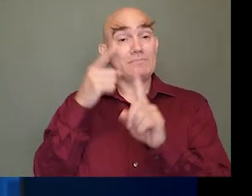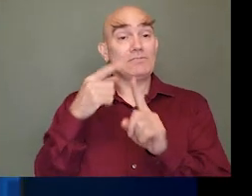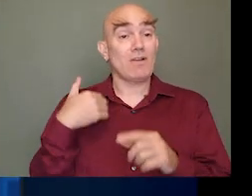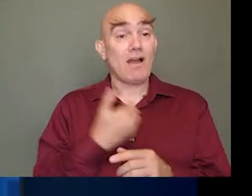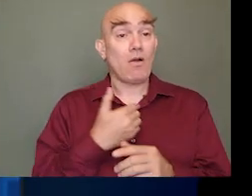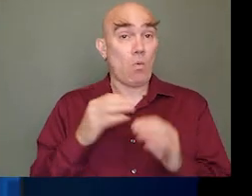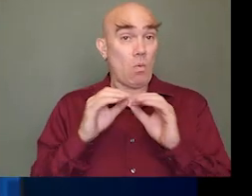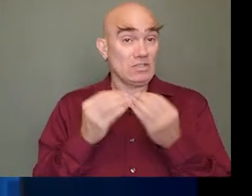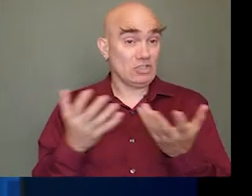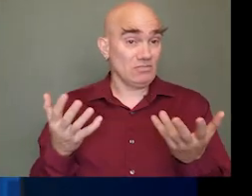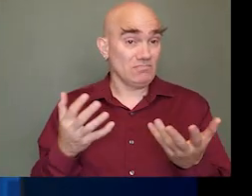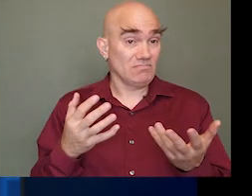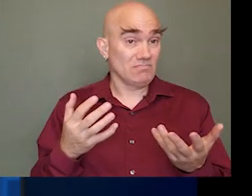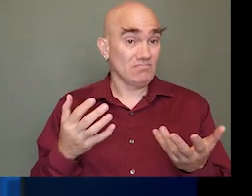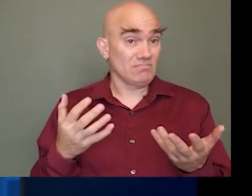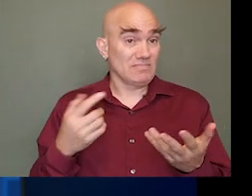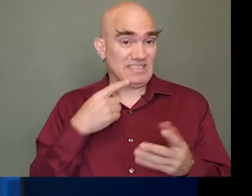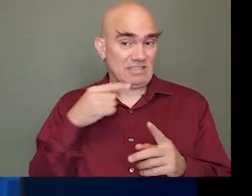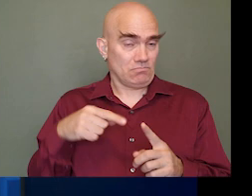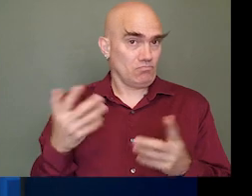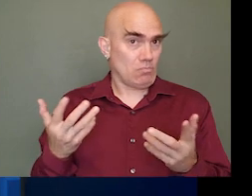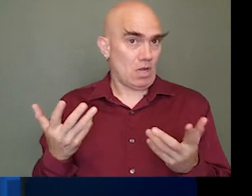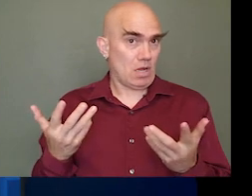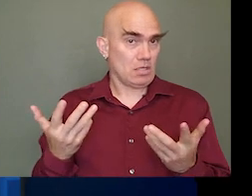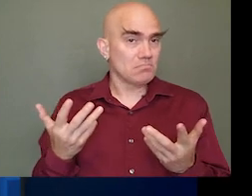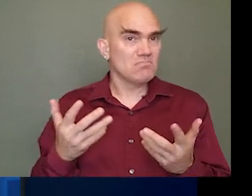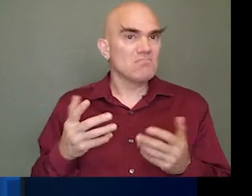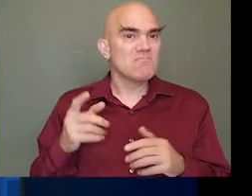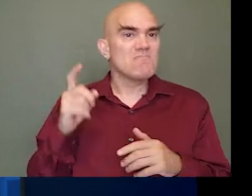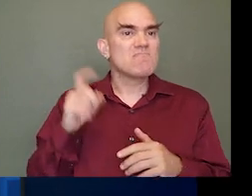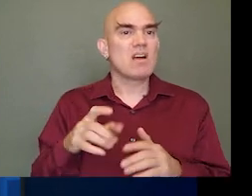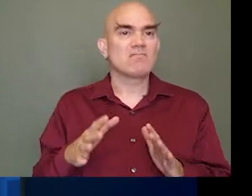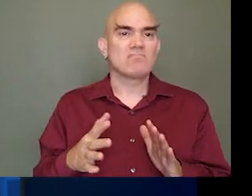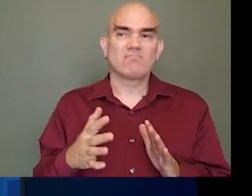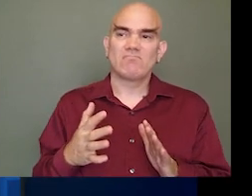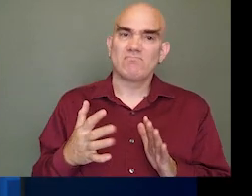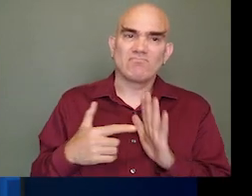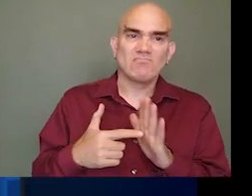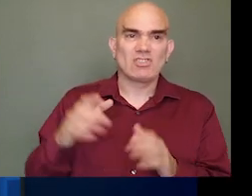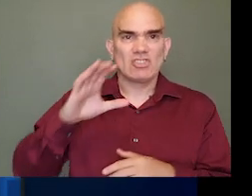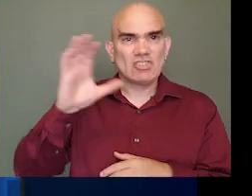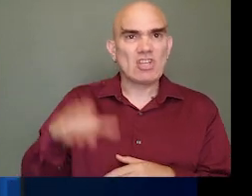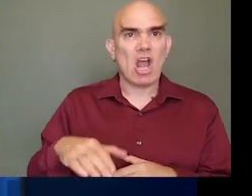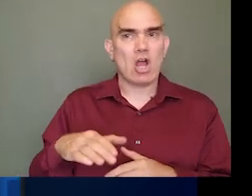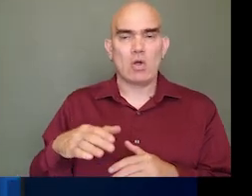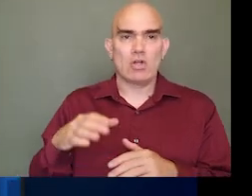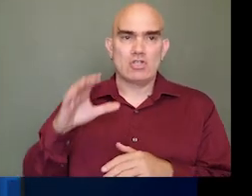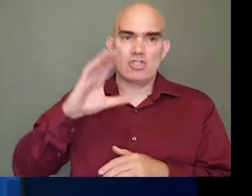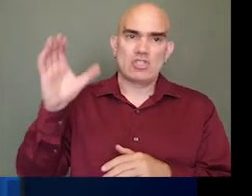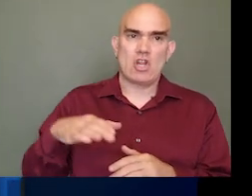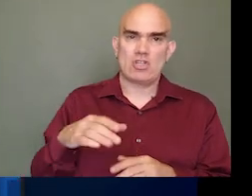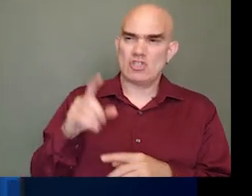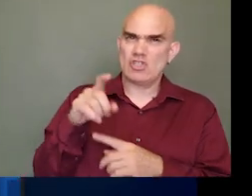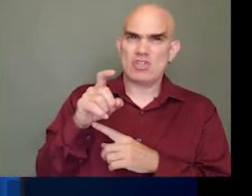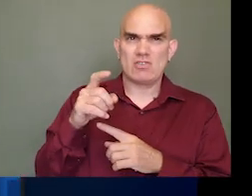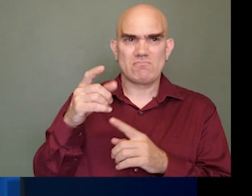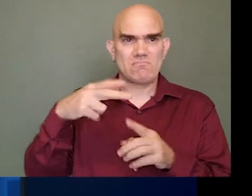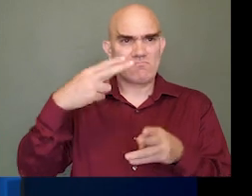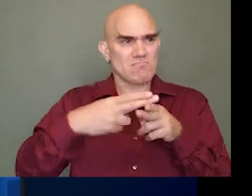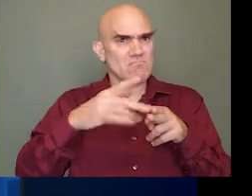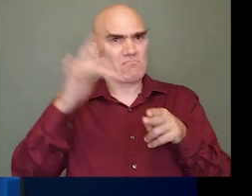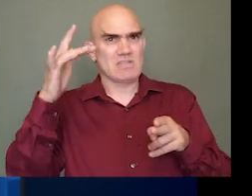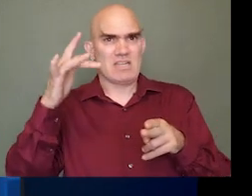of our organization is to show that Chicago should be known as the international